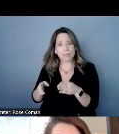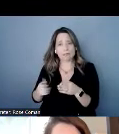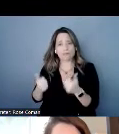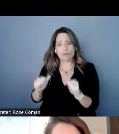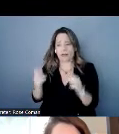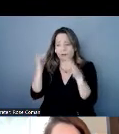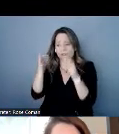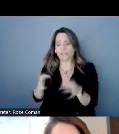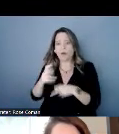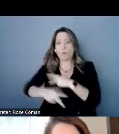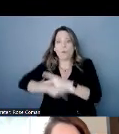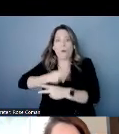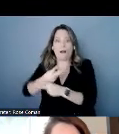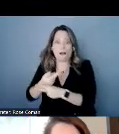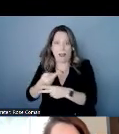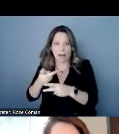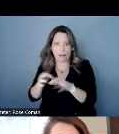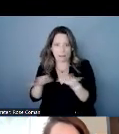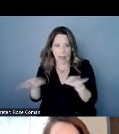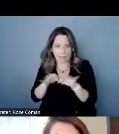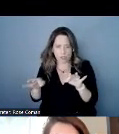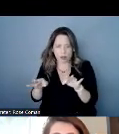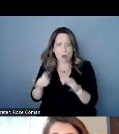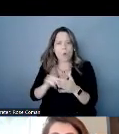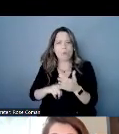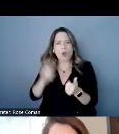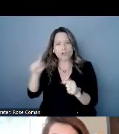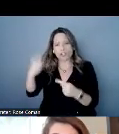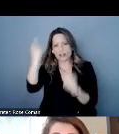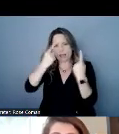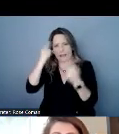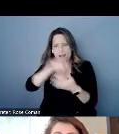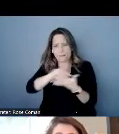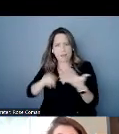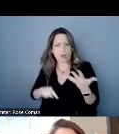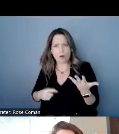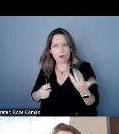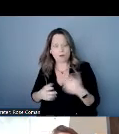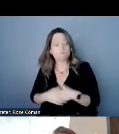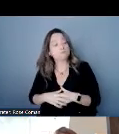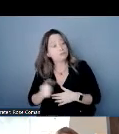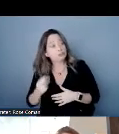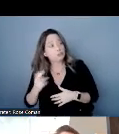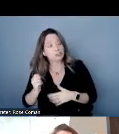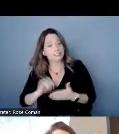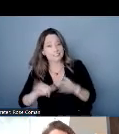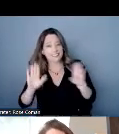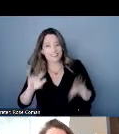form which method to use sure that's a great question